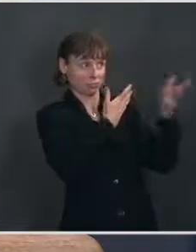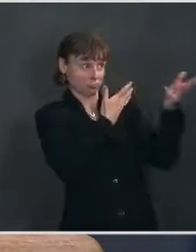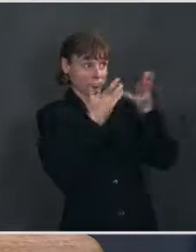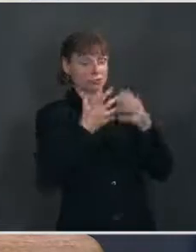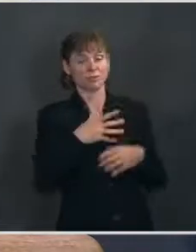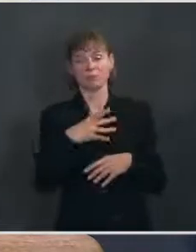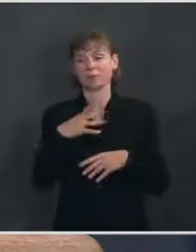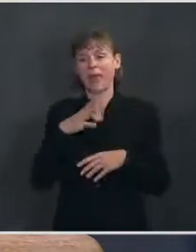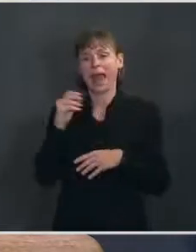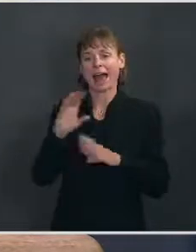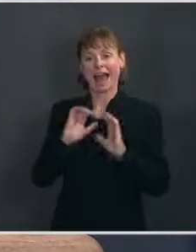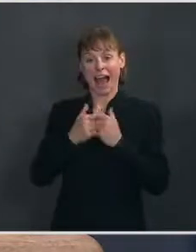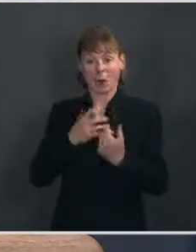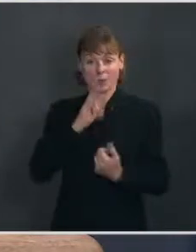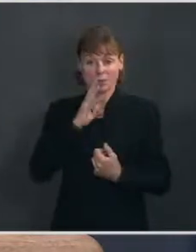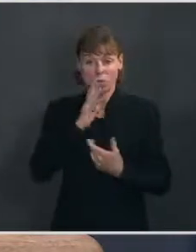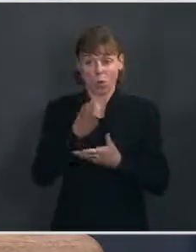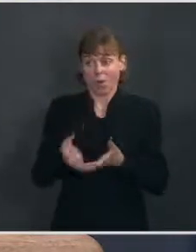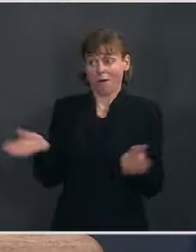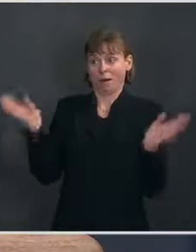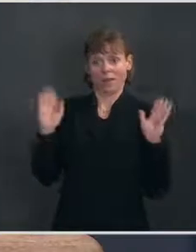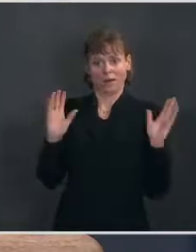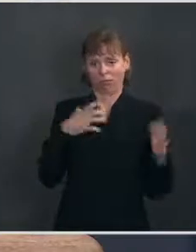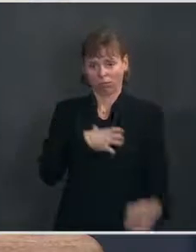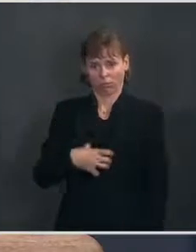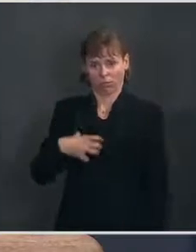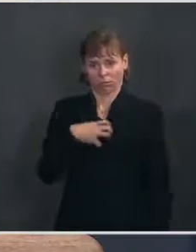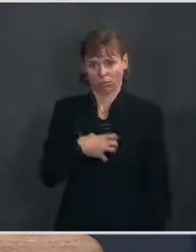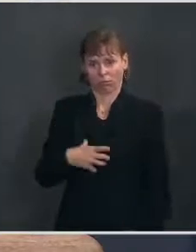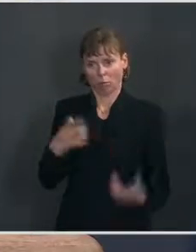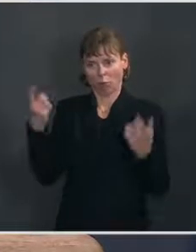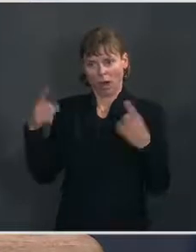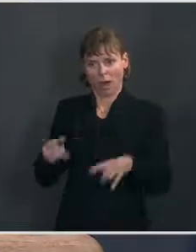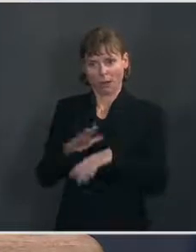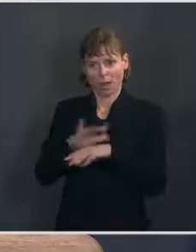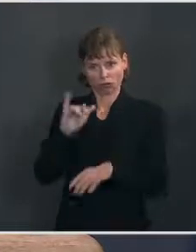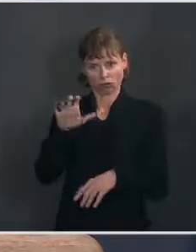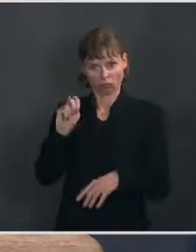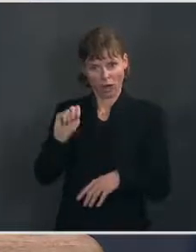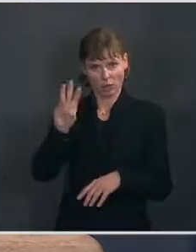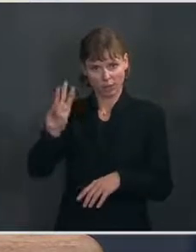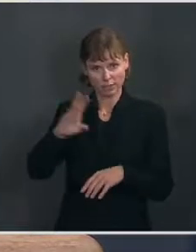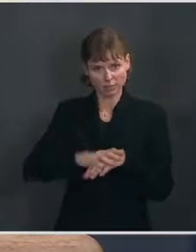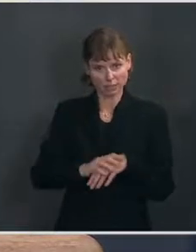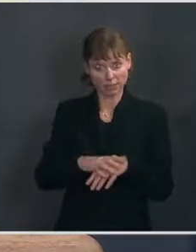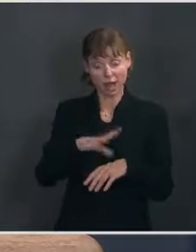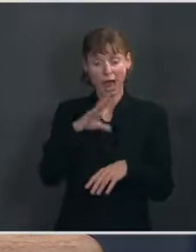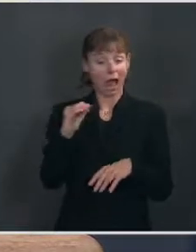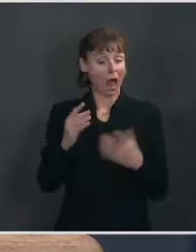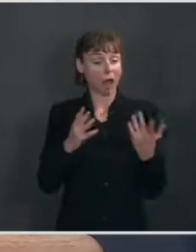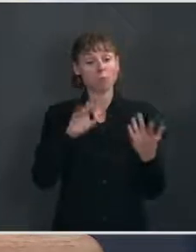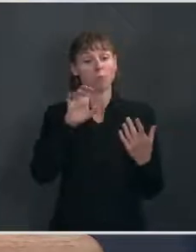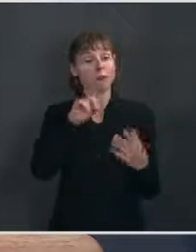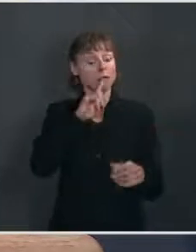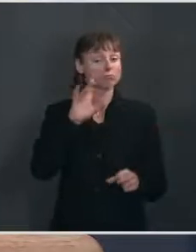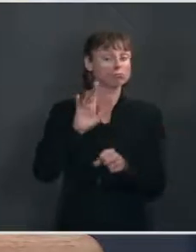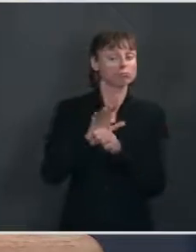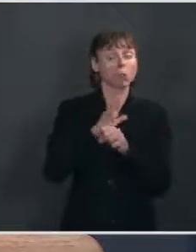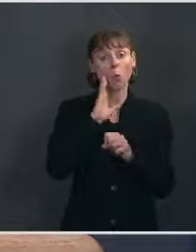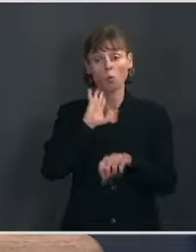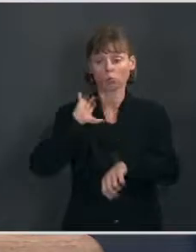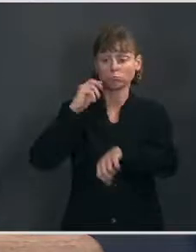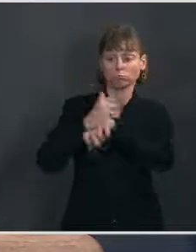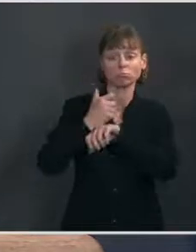publicly in disgust about the events on January 6th, and through his own commitment to restoring rule of law,